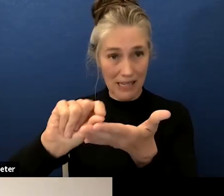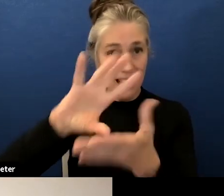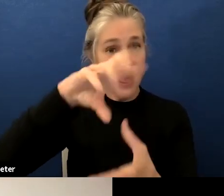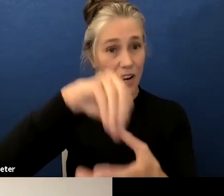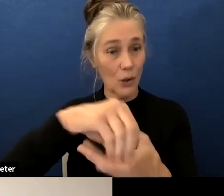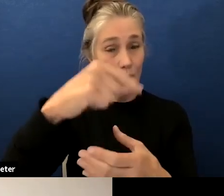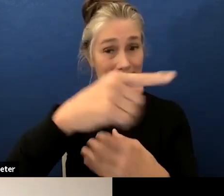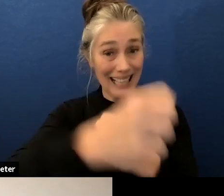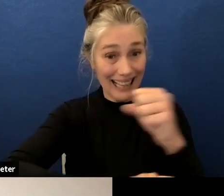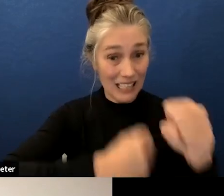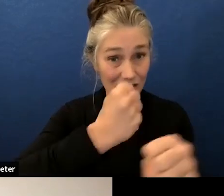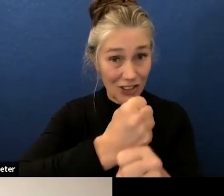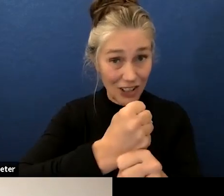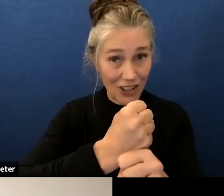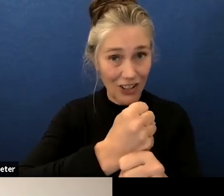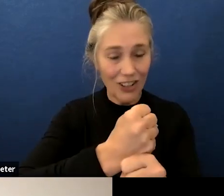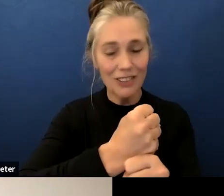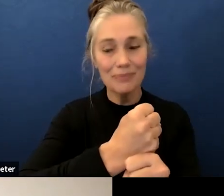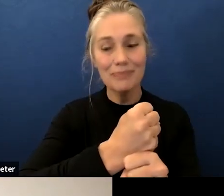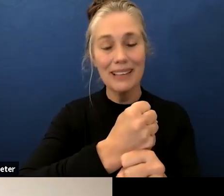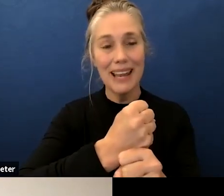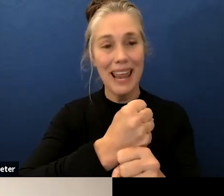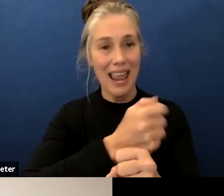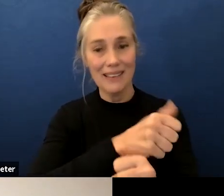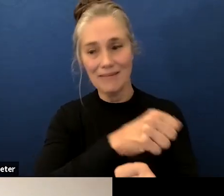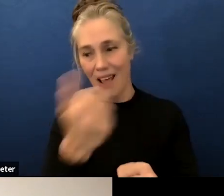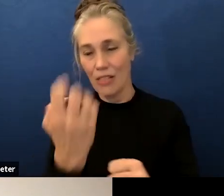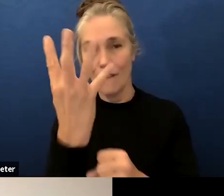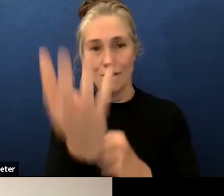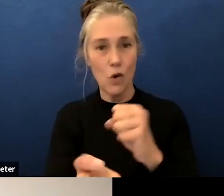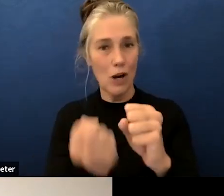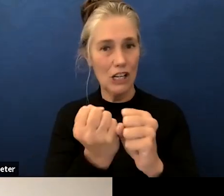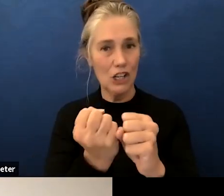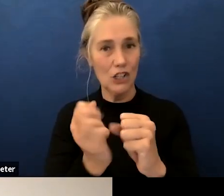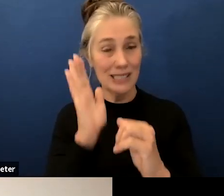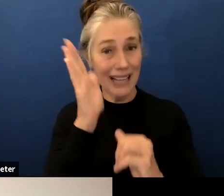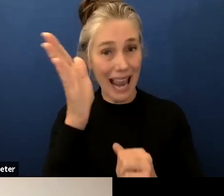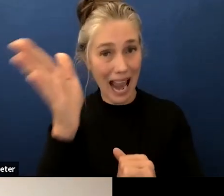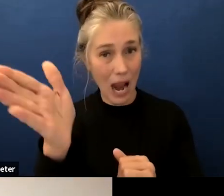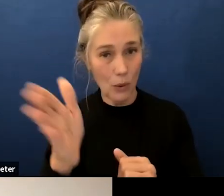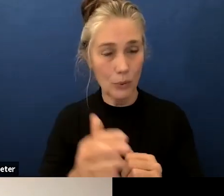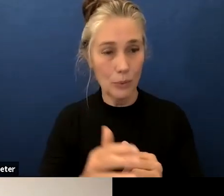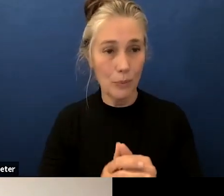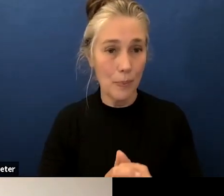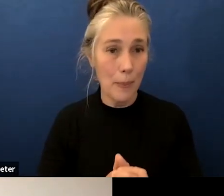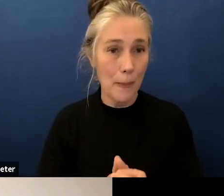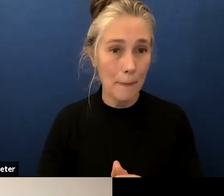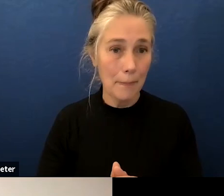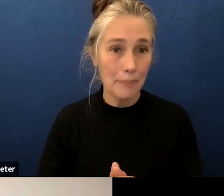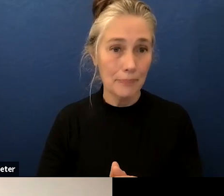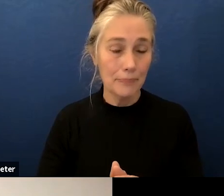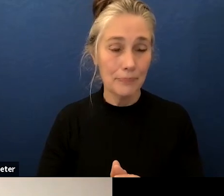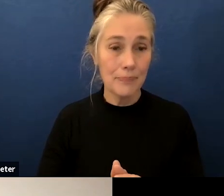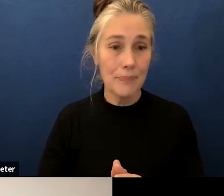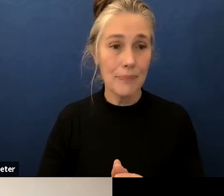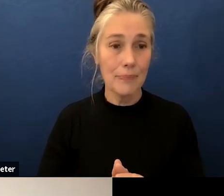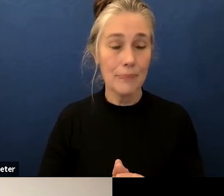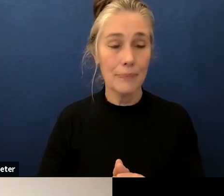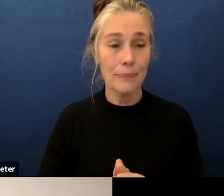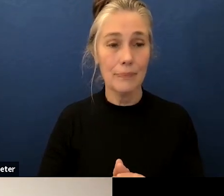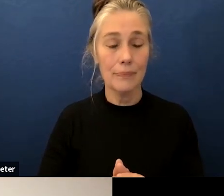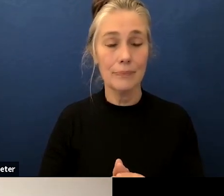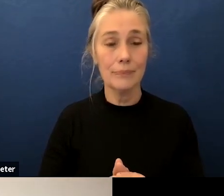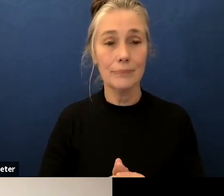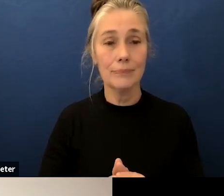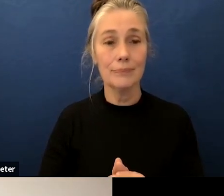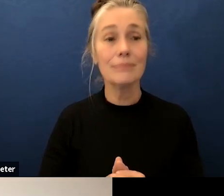and then the other years out so um so that would include anyway